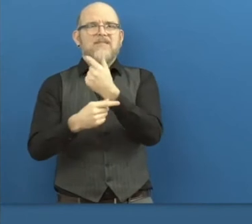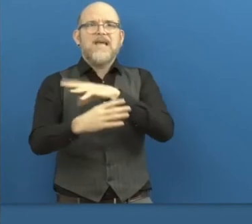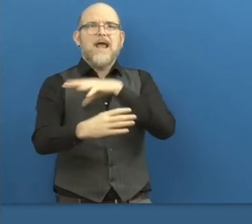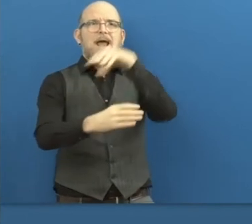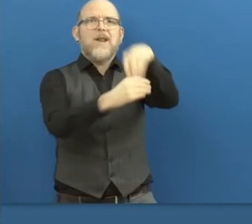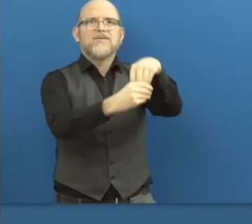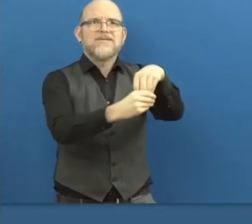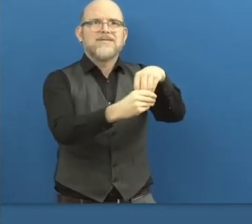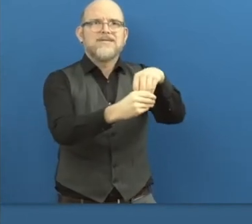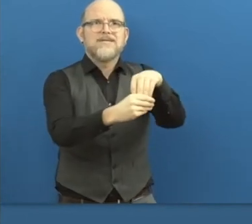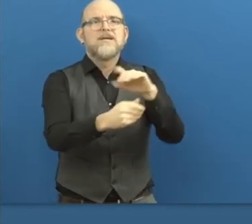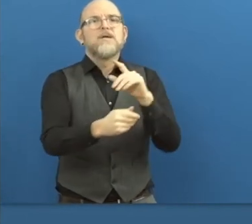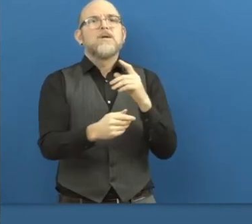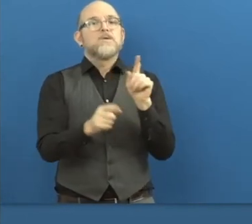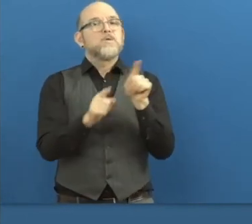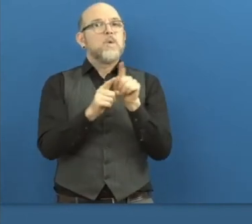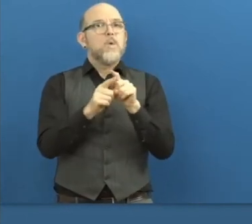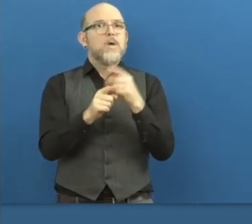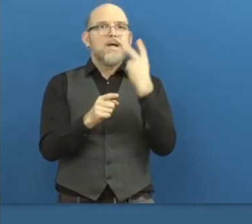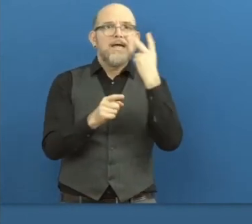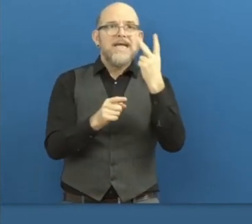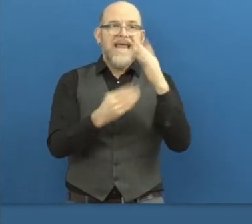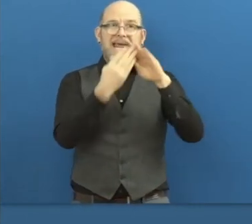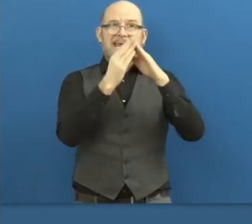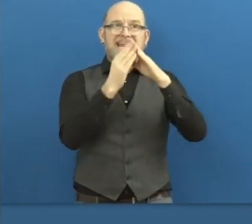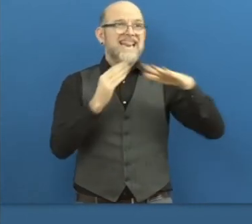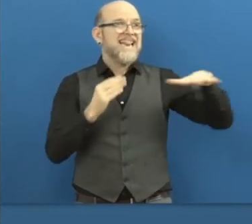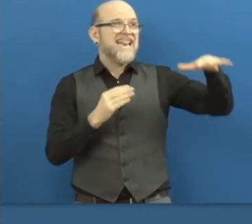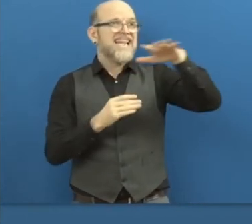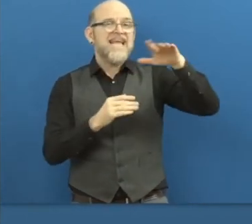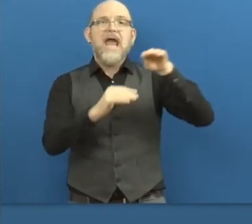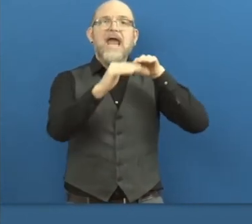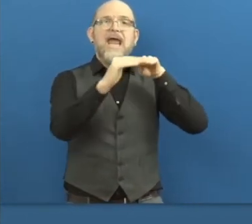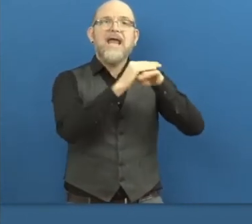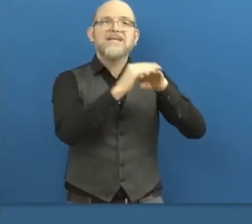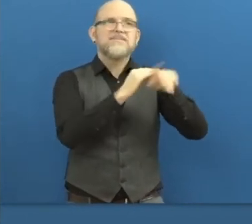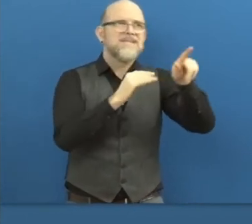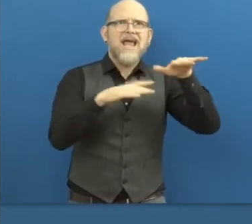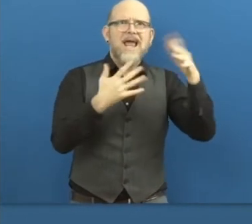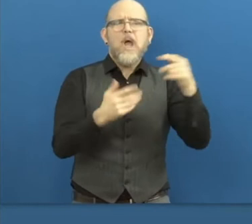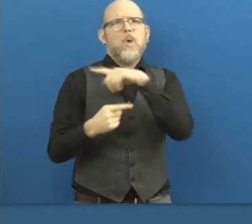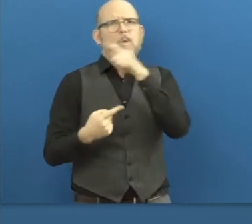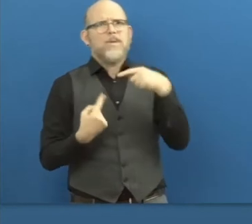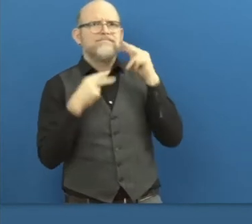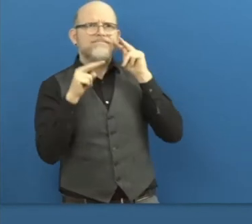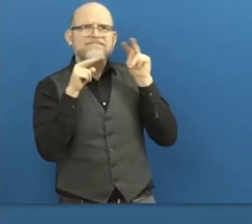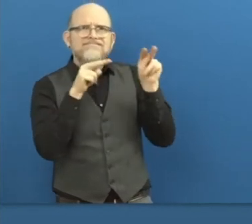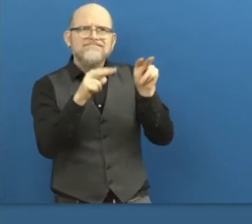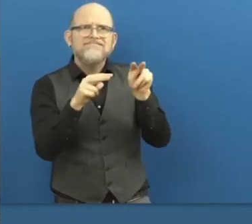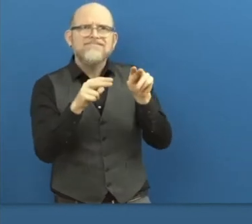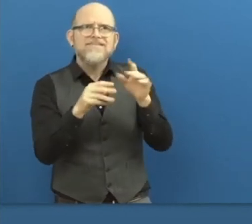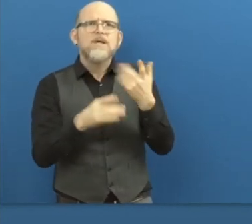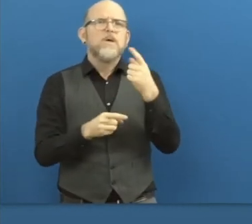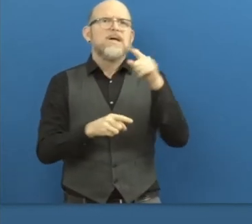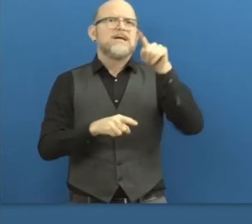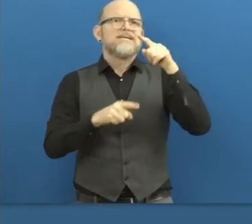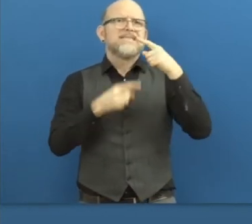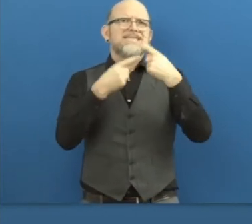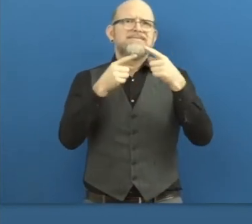also working on the accessibility of cities. And then we are helping different